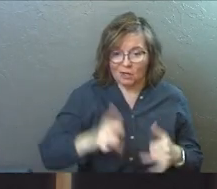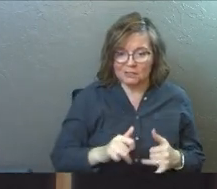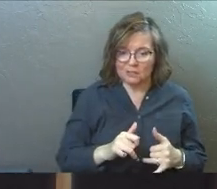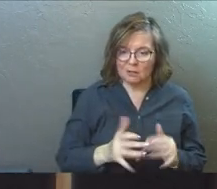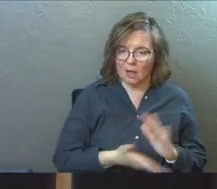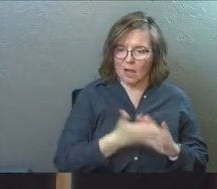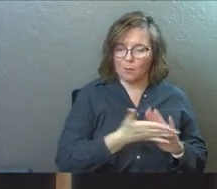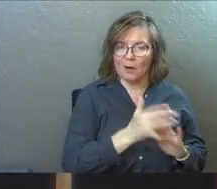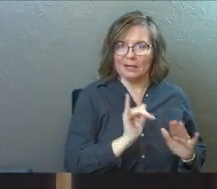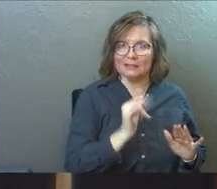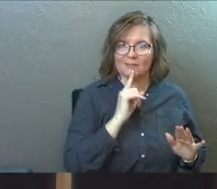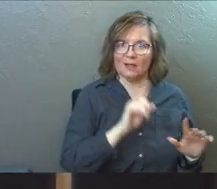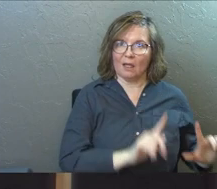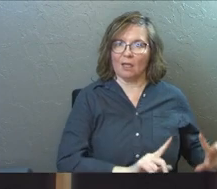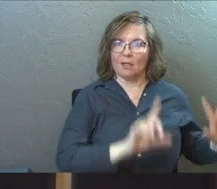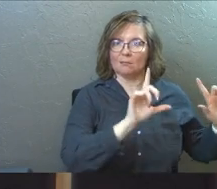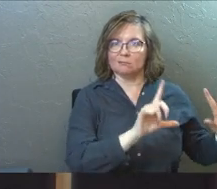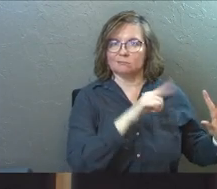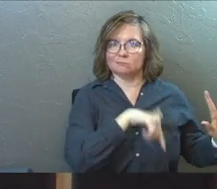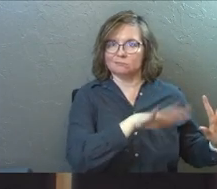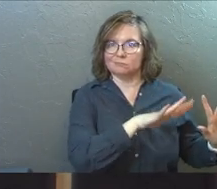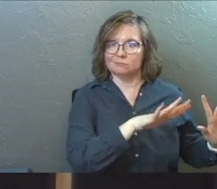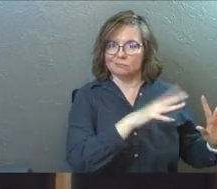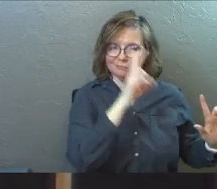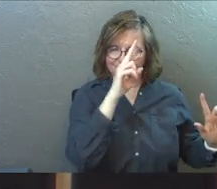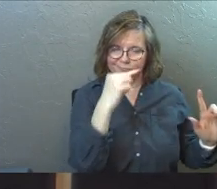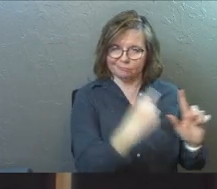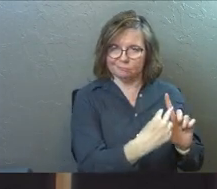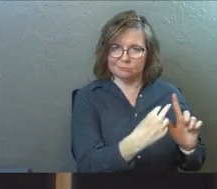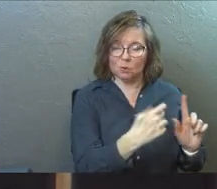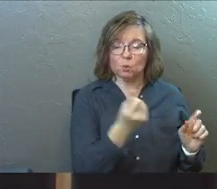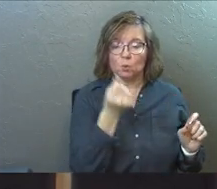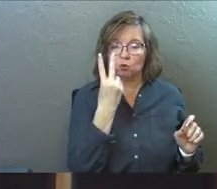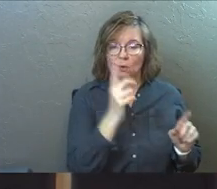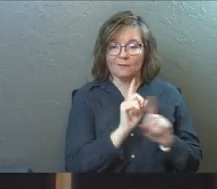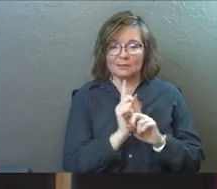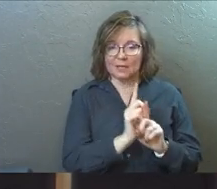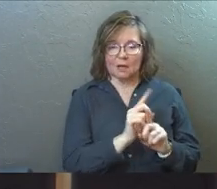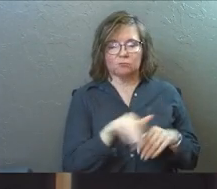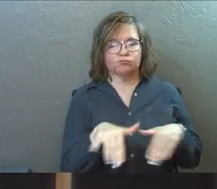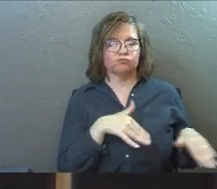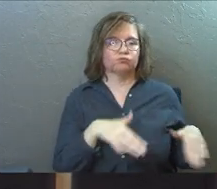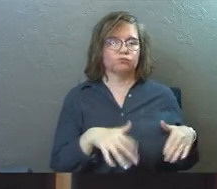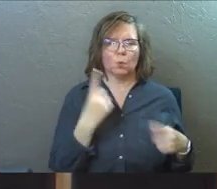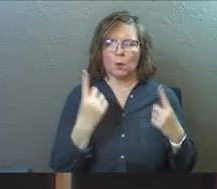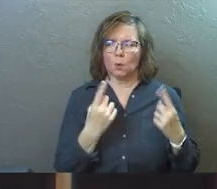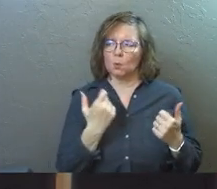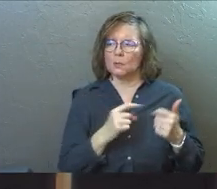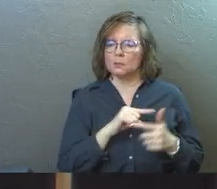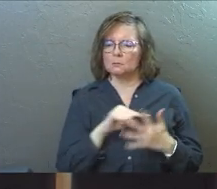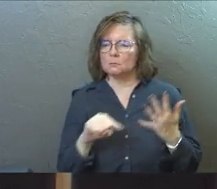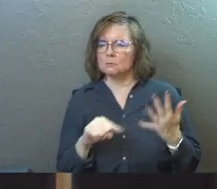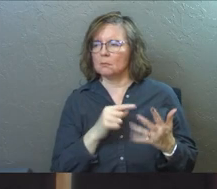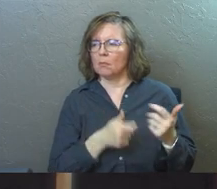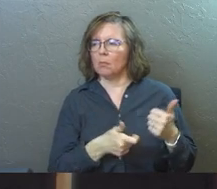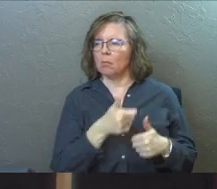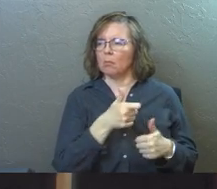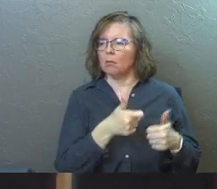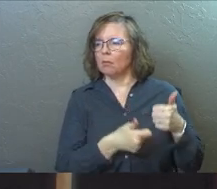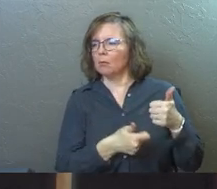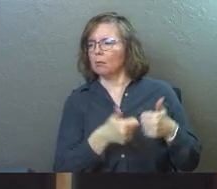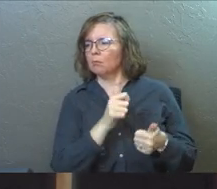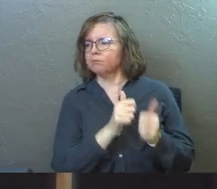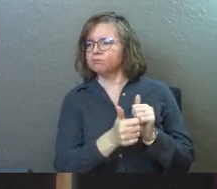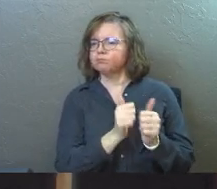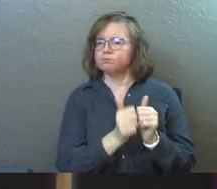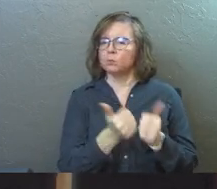still operating as if it's the right side up kingdom. So you got 12 disciples walking around wondering which of them is ultimately going